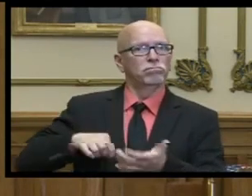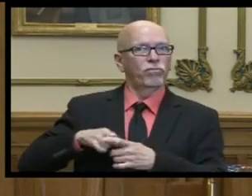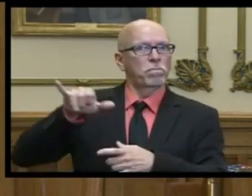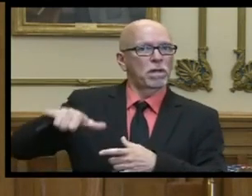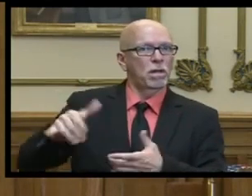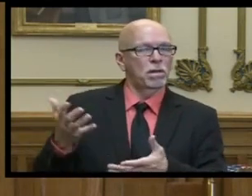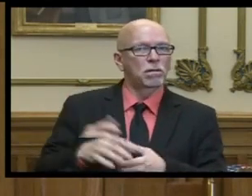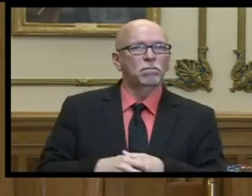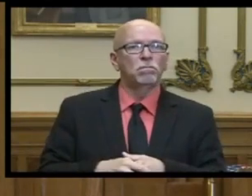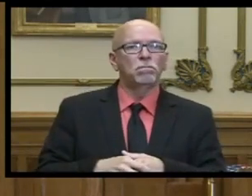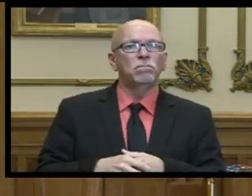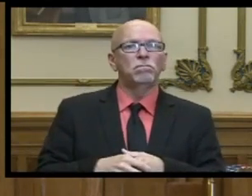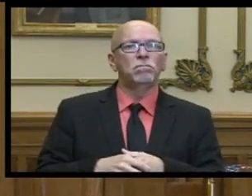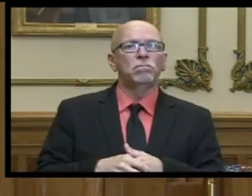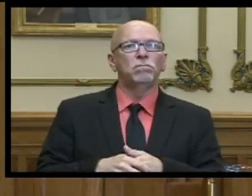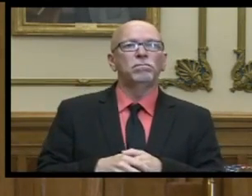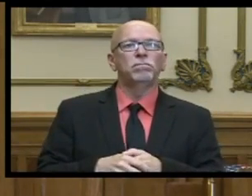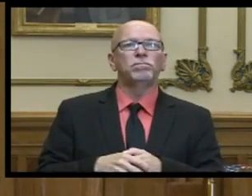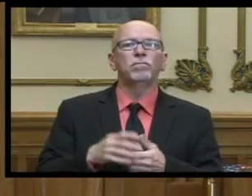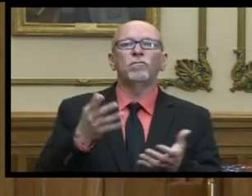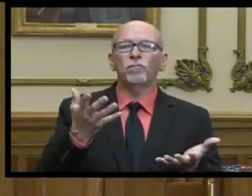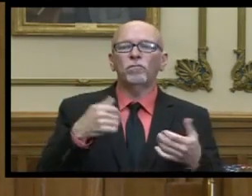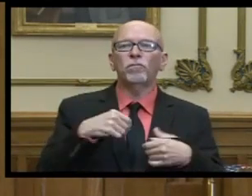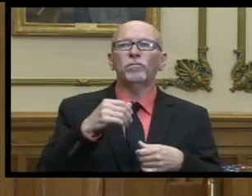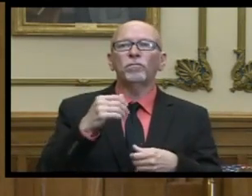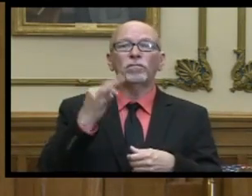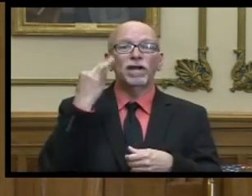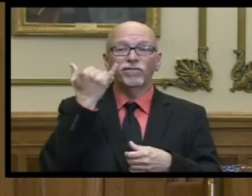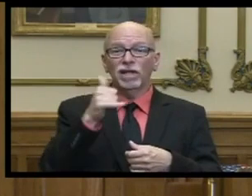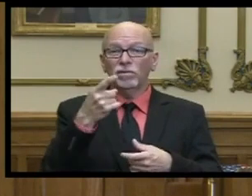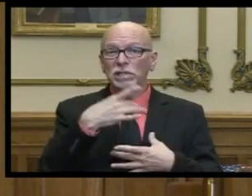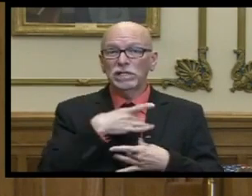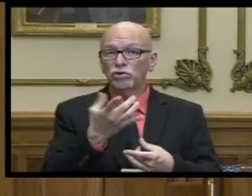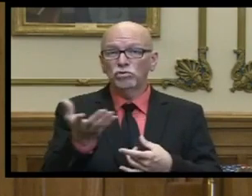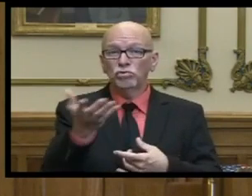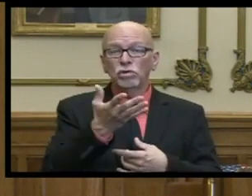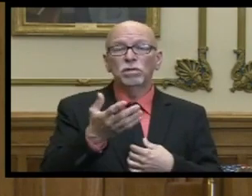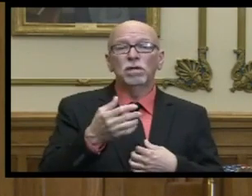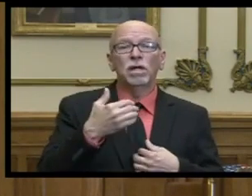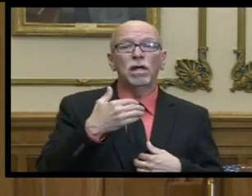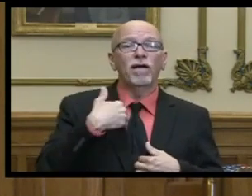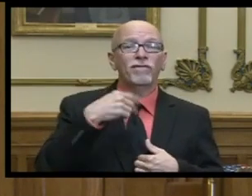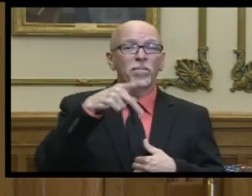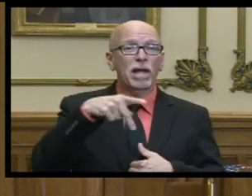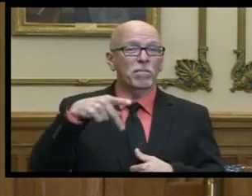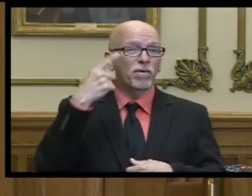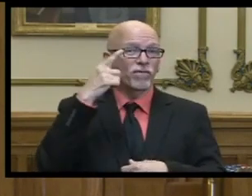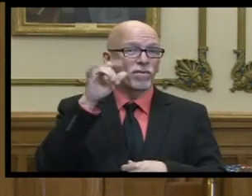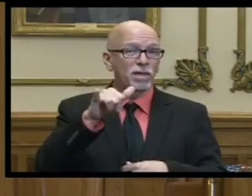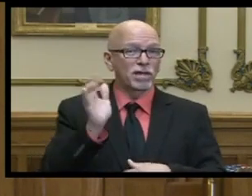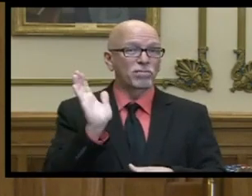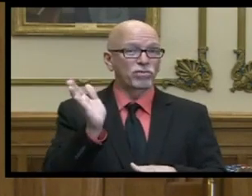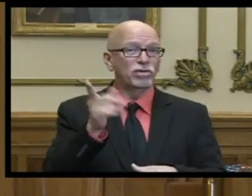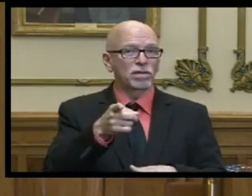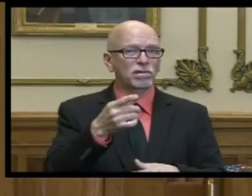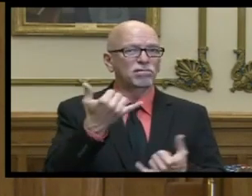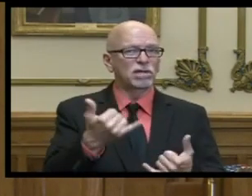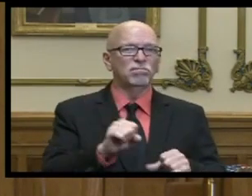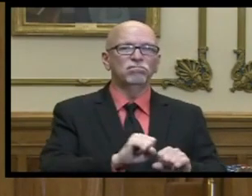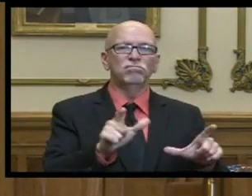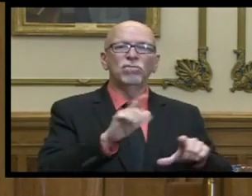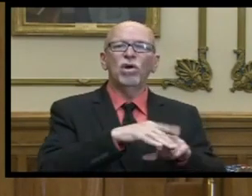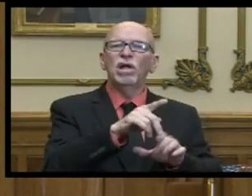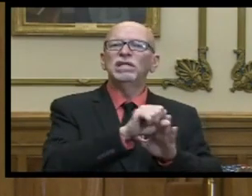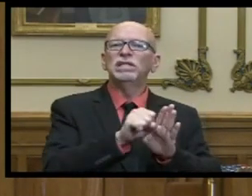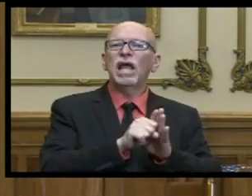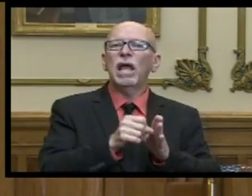and uh and if anyone is interested i the powerpoint that for that uh presentation is out on the